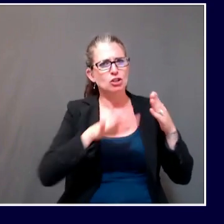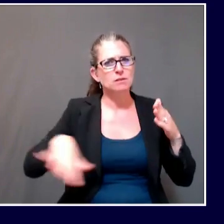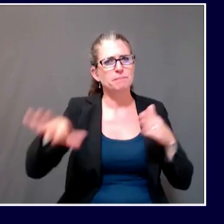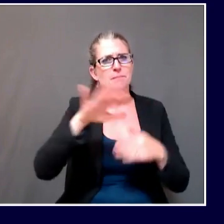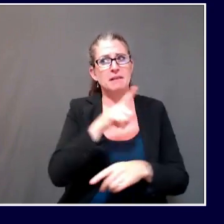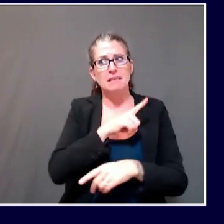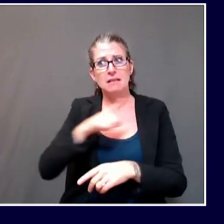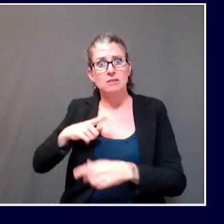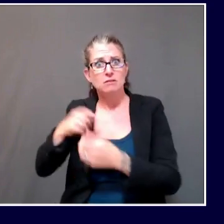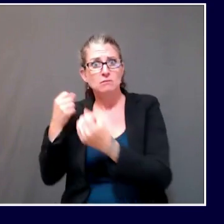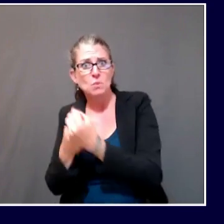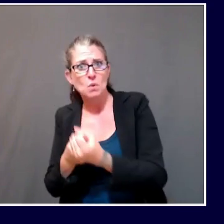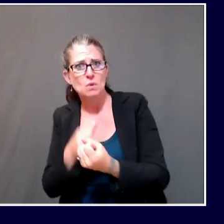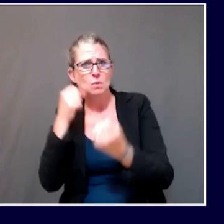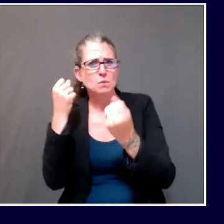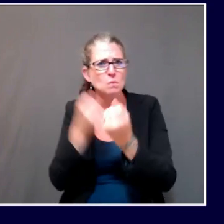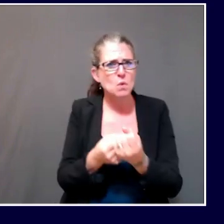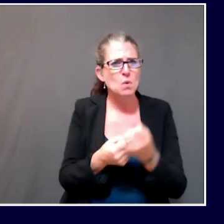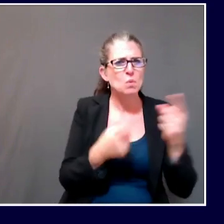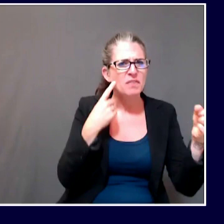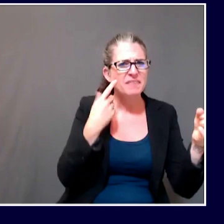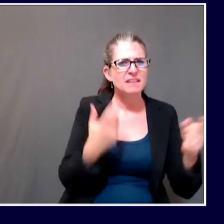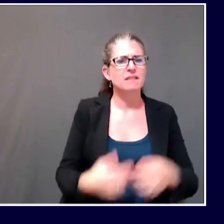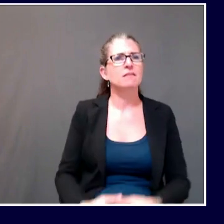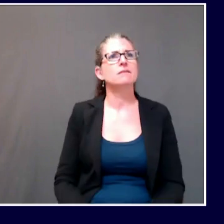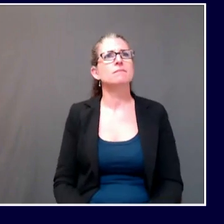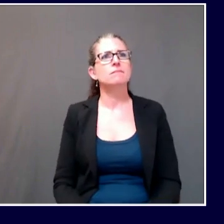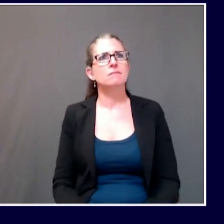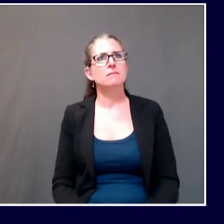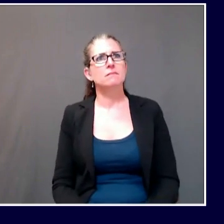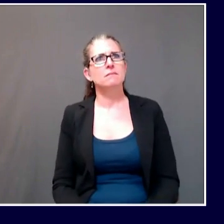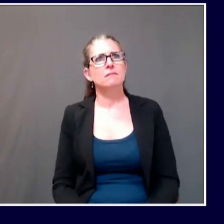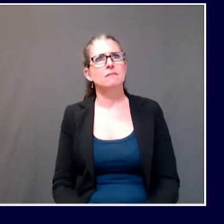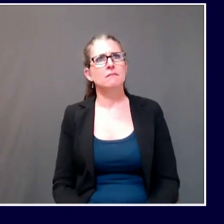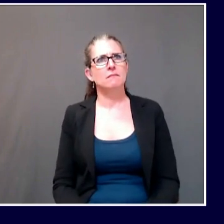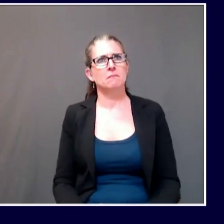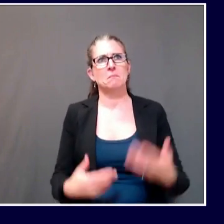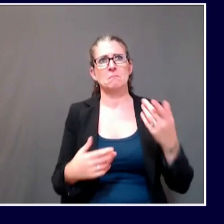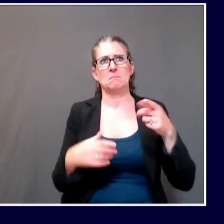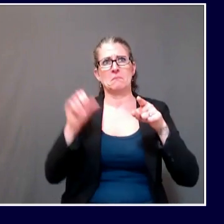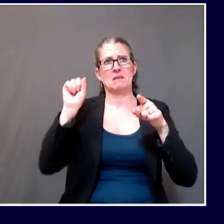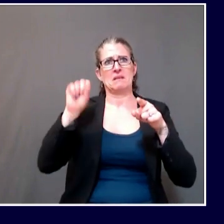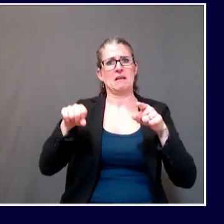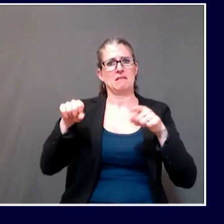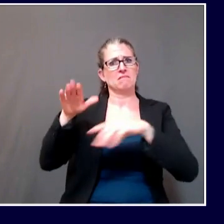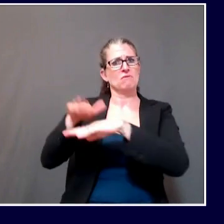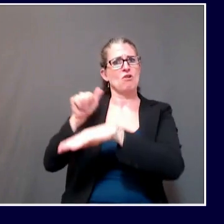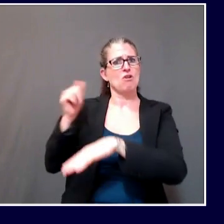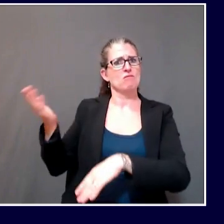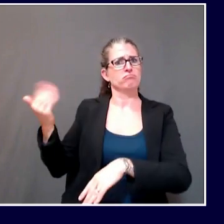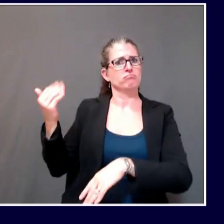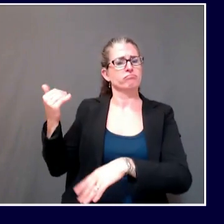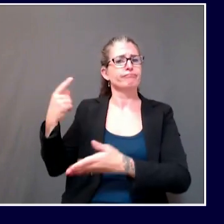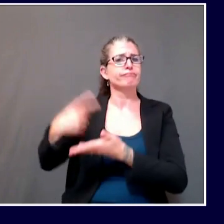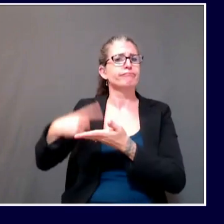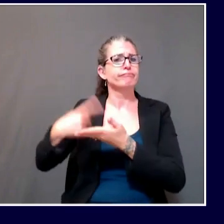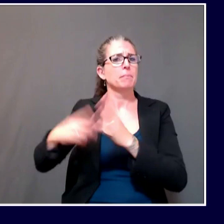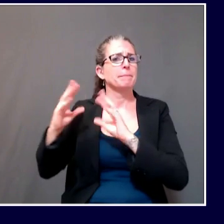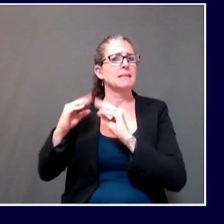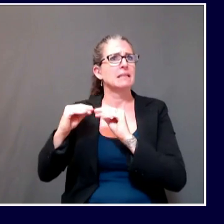I mean, calling them into special session at this time? Yes. Obviously, it would not be timely to call them in for August.